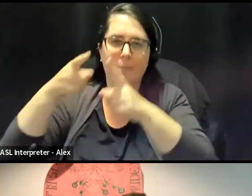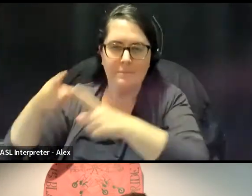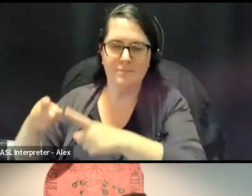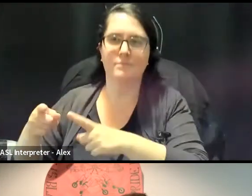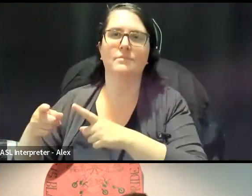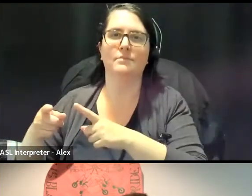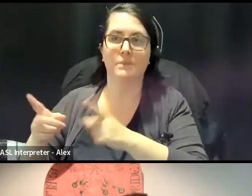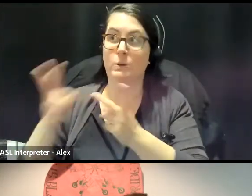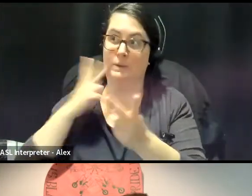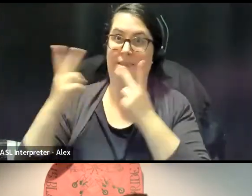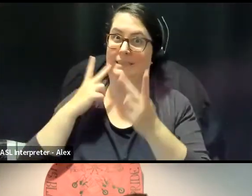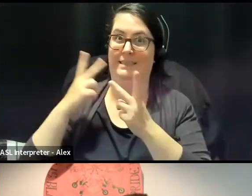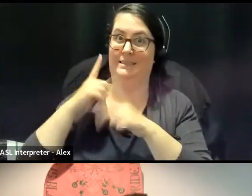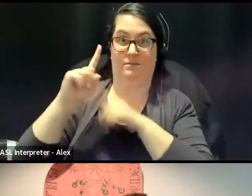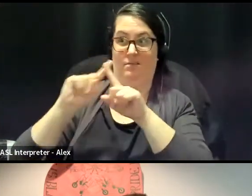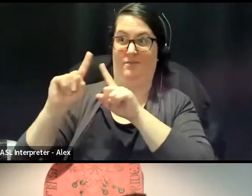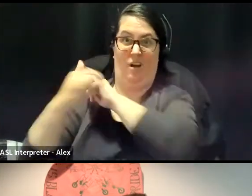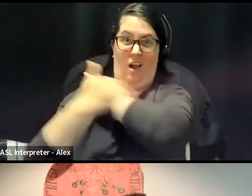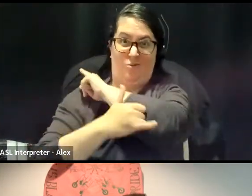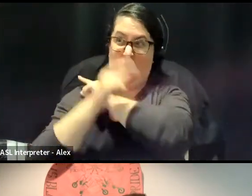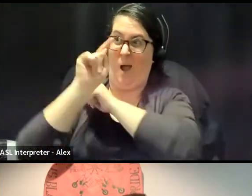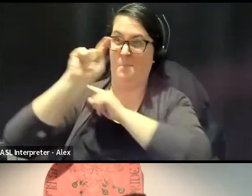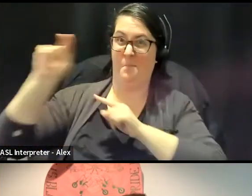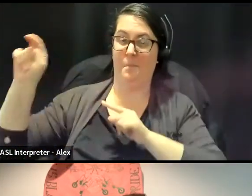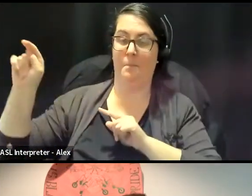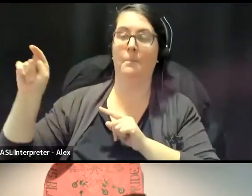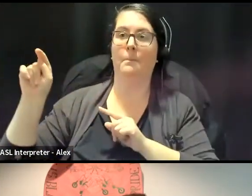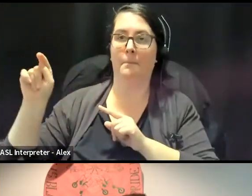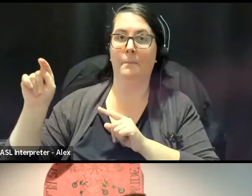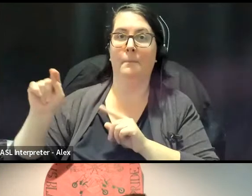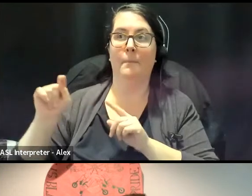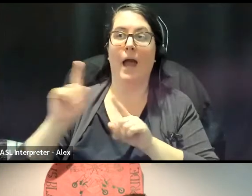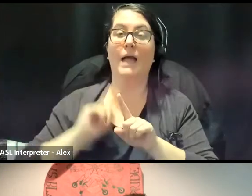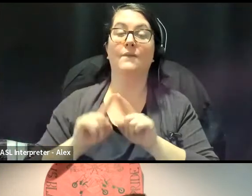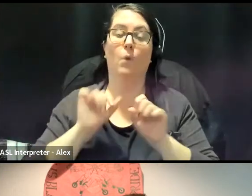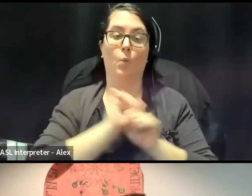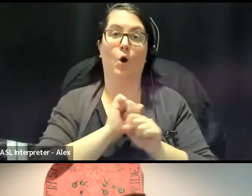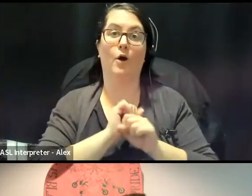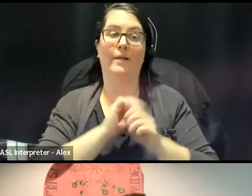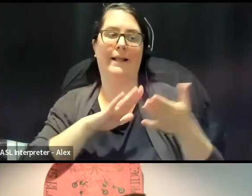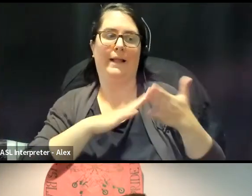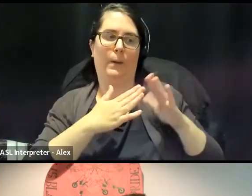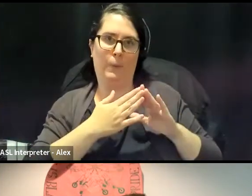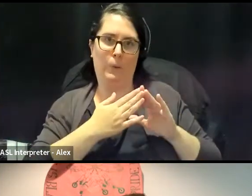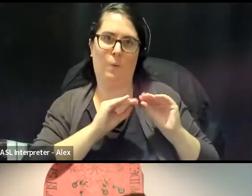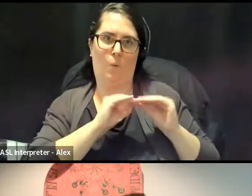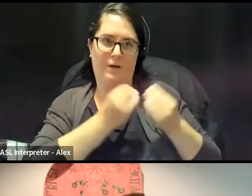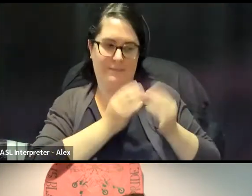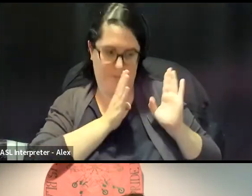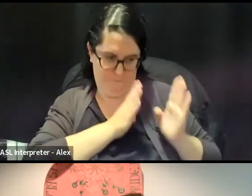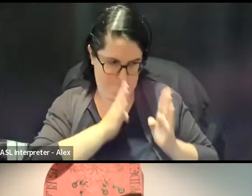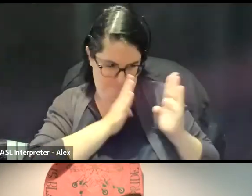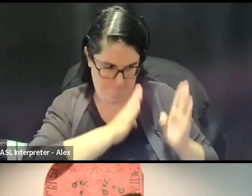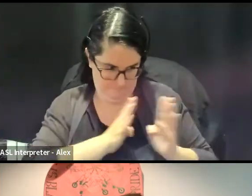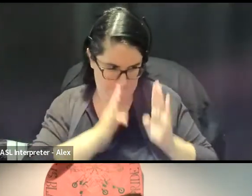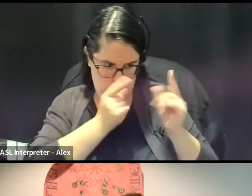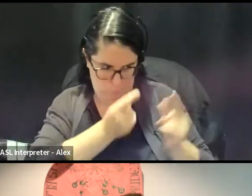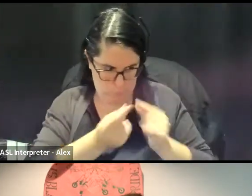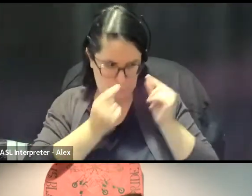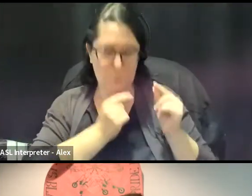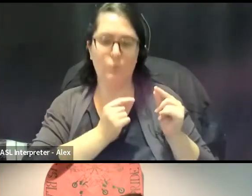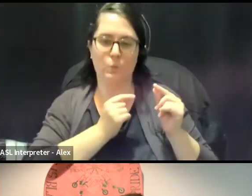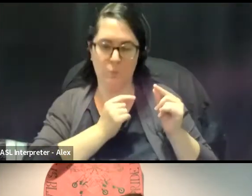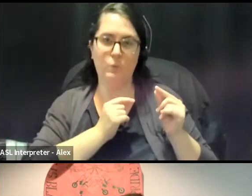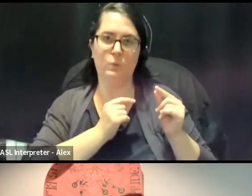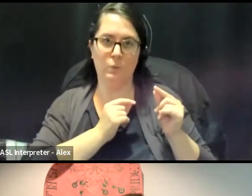internationally and globally. And the kinds of work that grassroots activists in